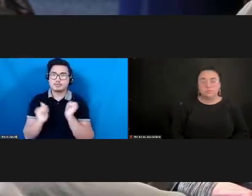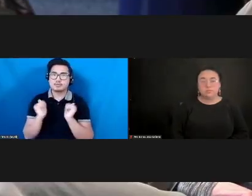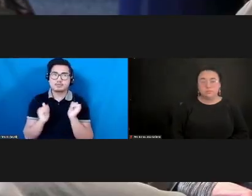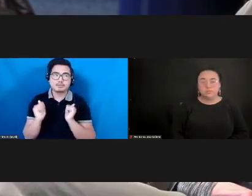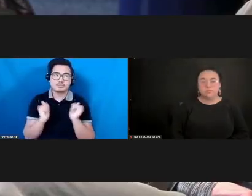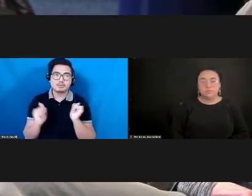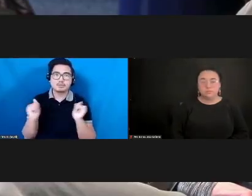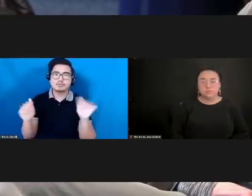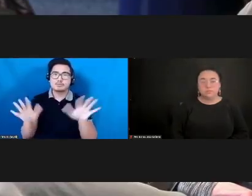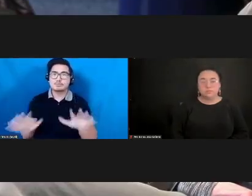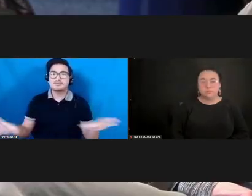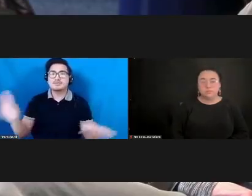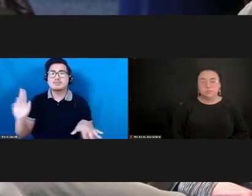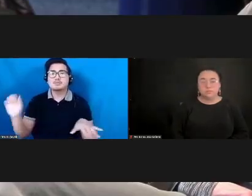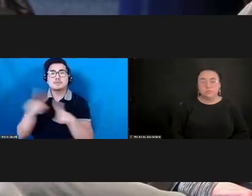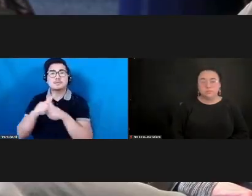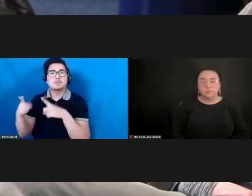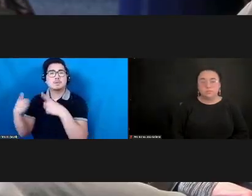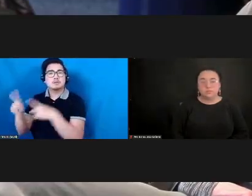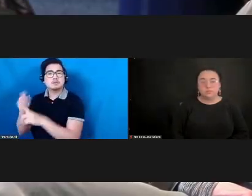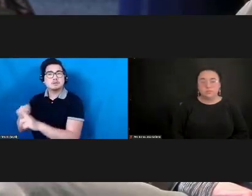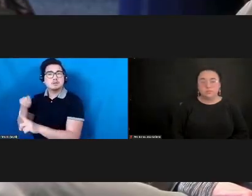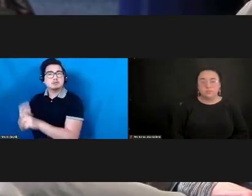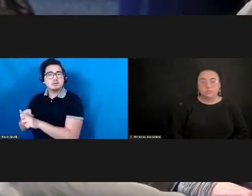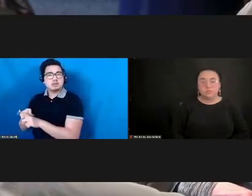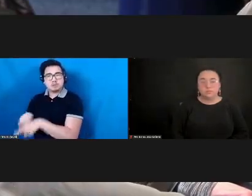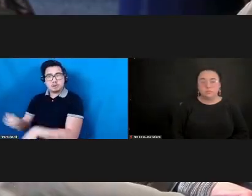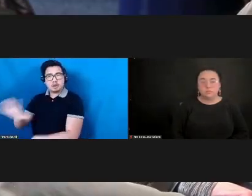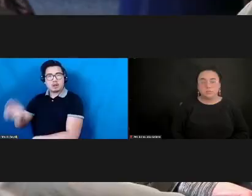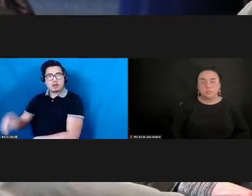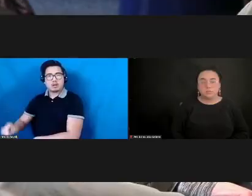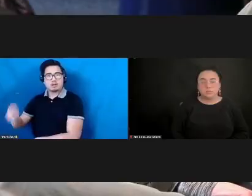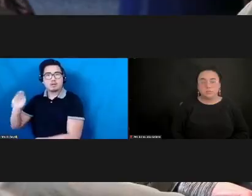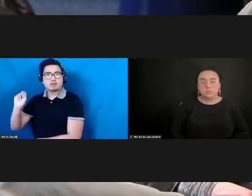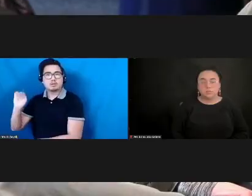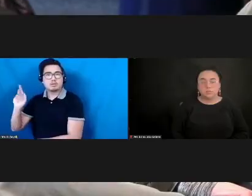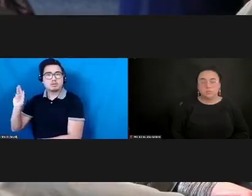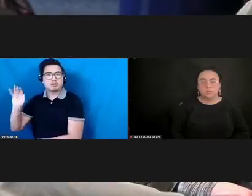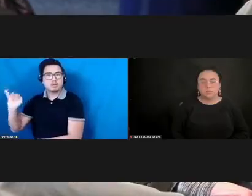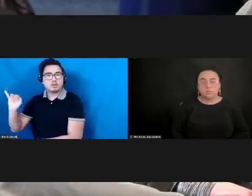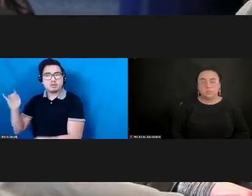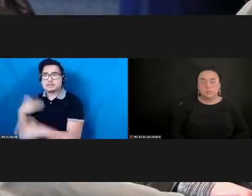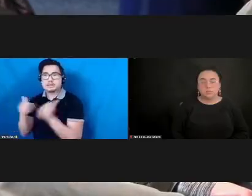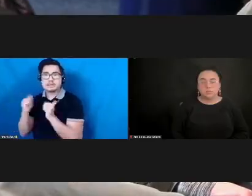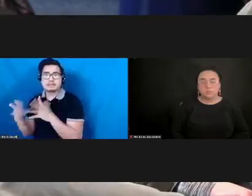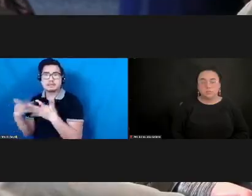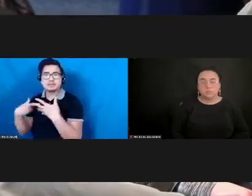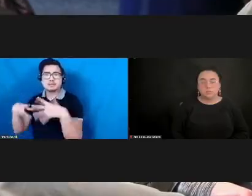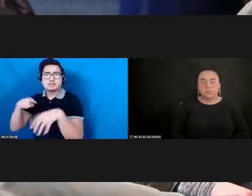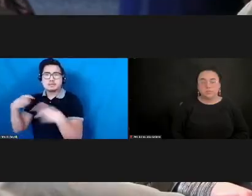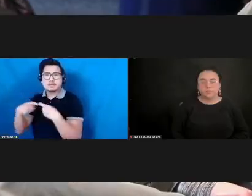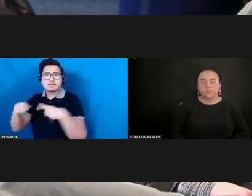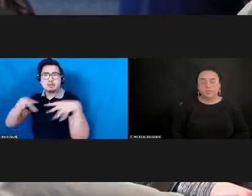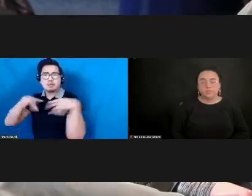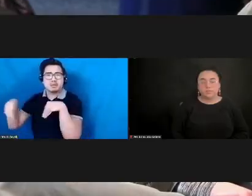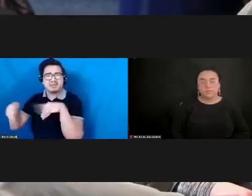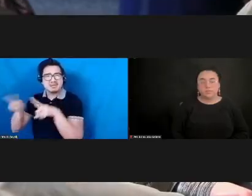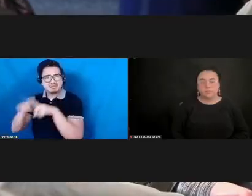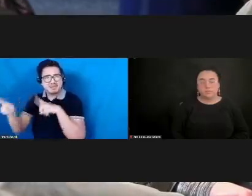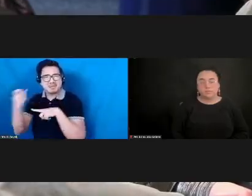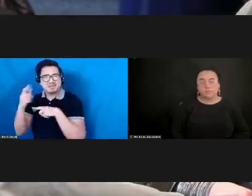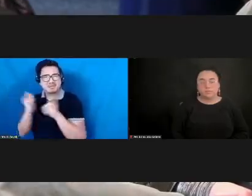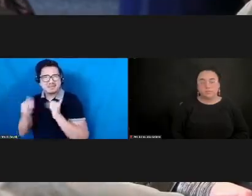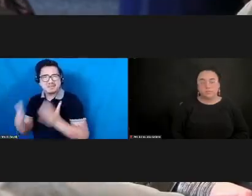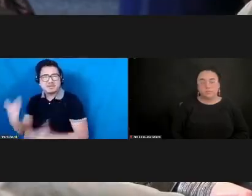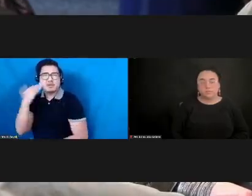in Nairobi, the artists in Nairobi knew how to actually have the show anyway, despite a national background. There was a knowledge base that we didn't